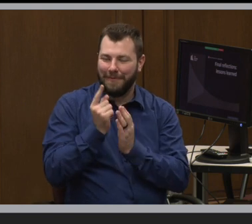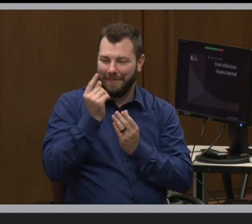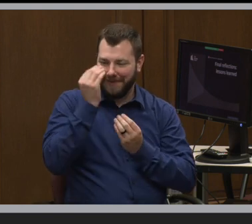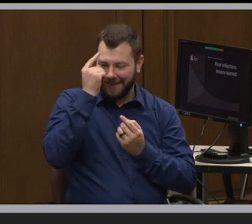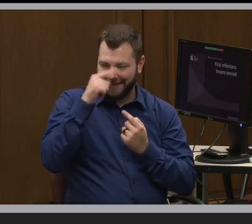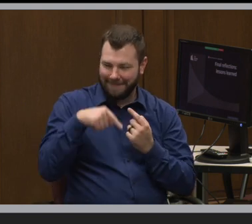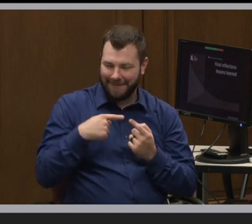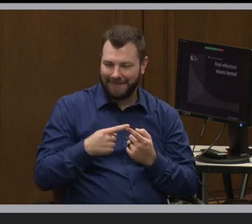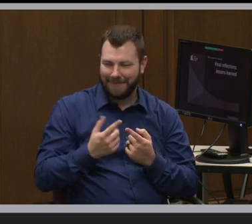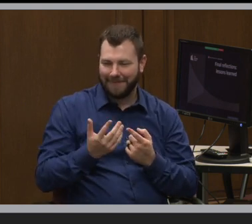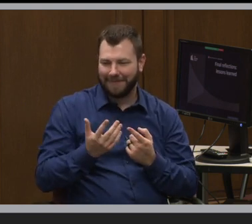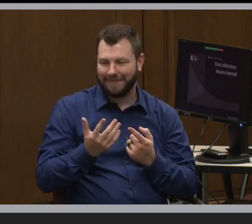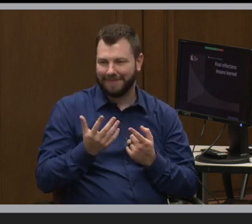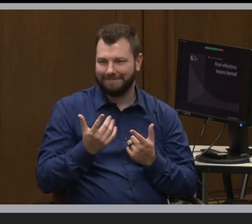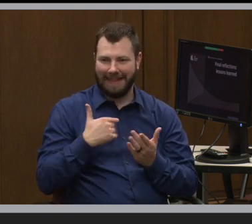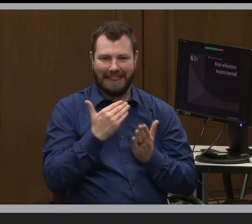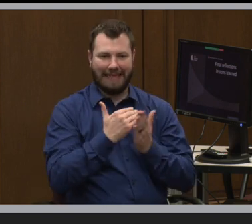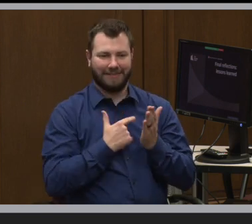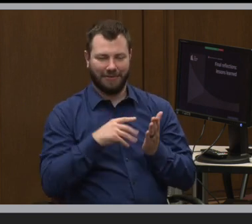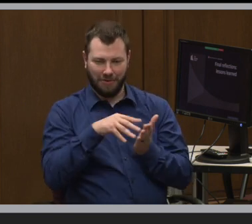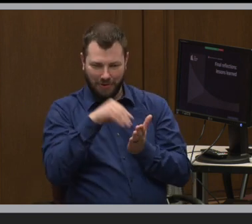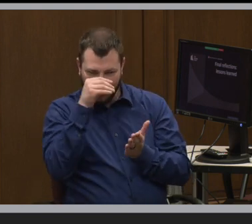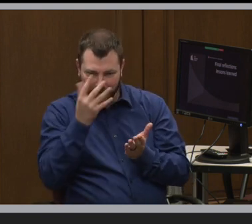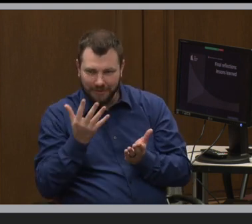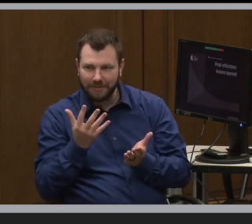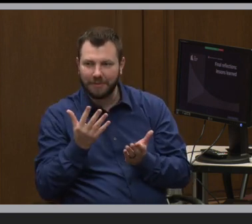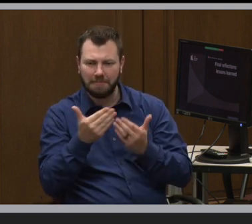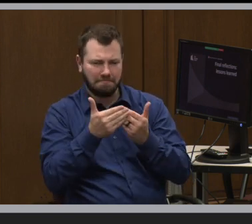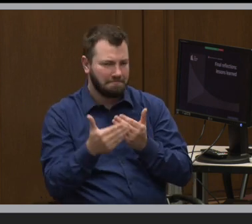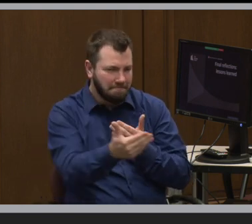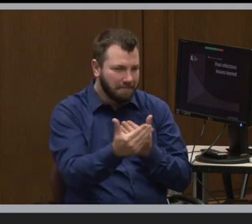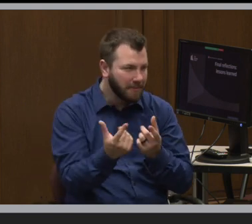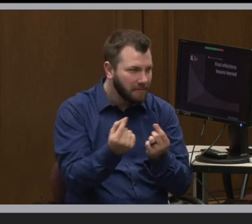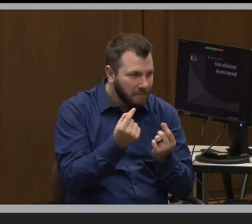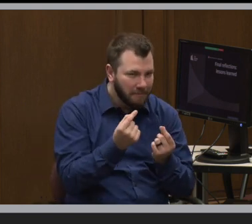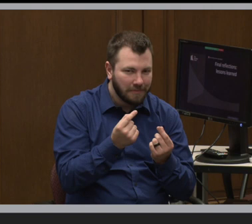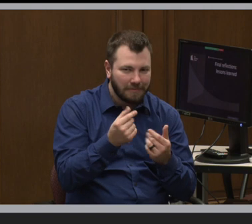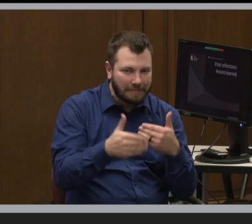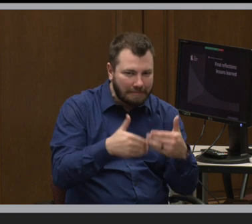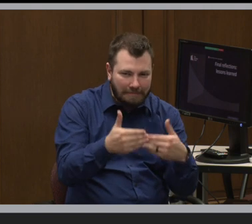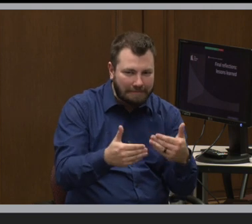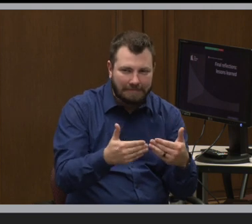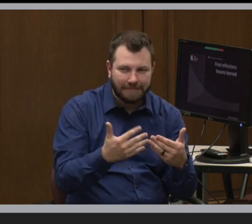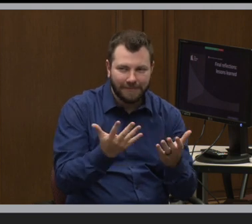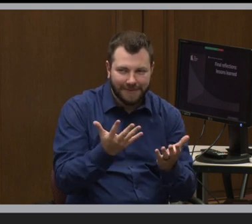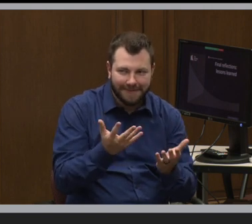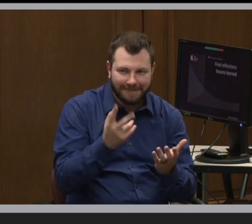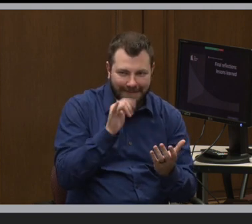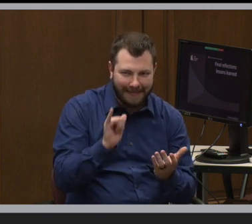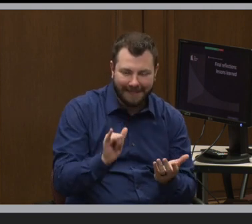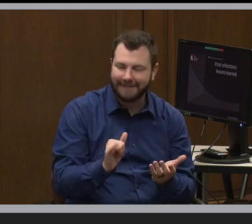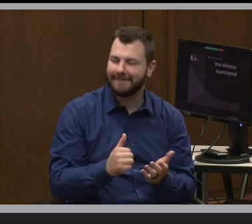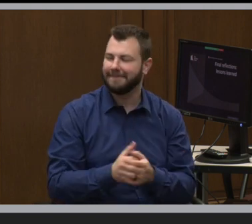you know, lessons learned, where we go from here, and what comes next.